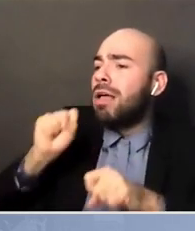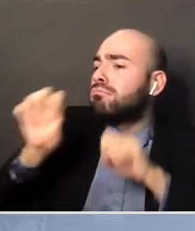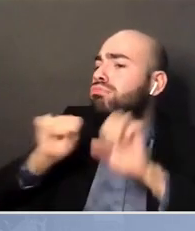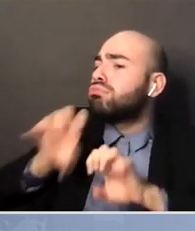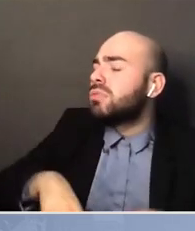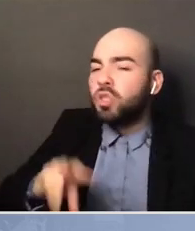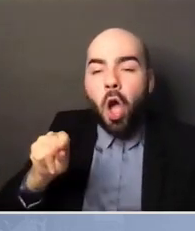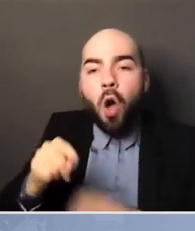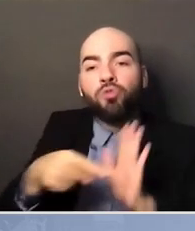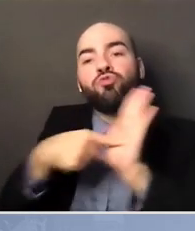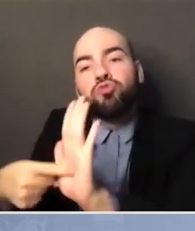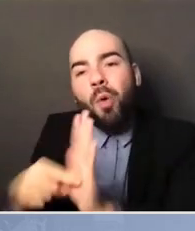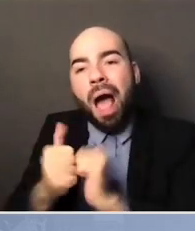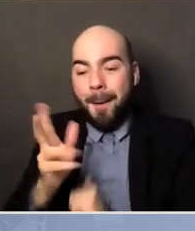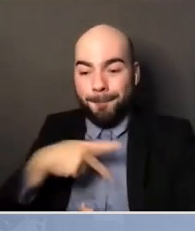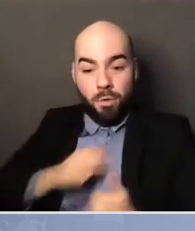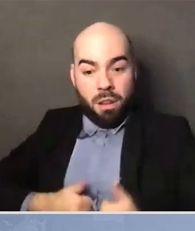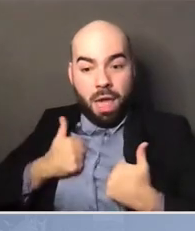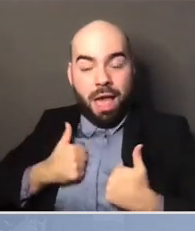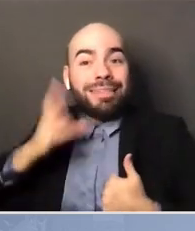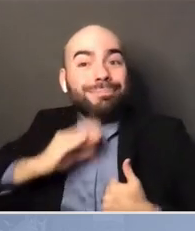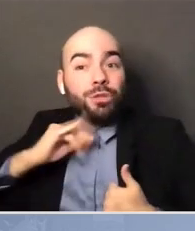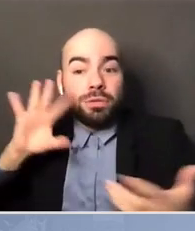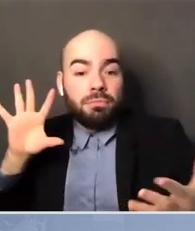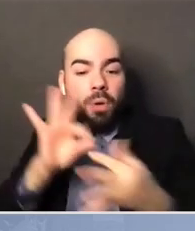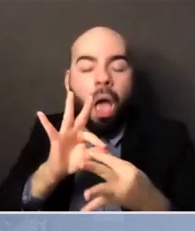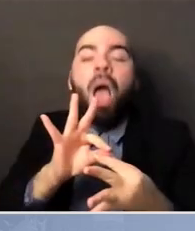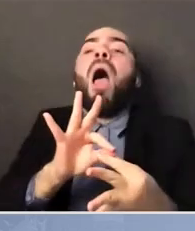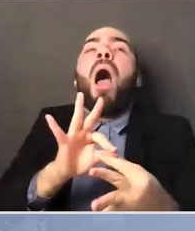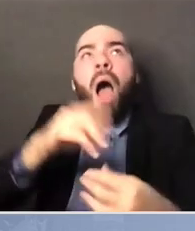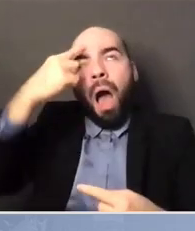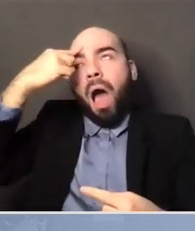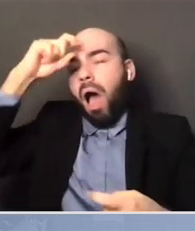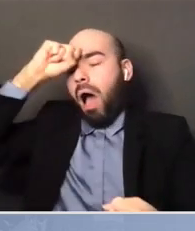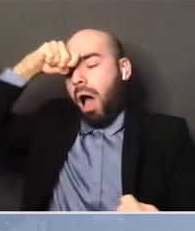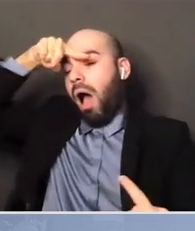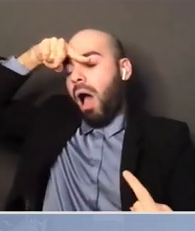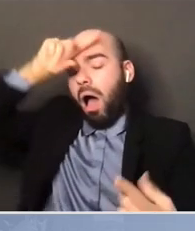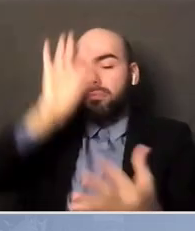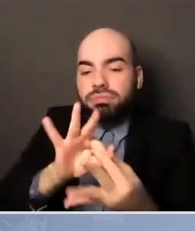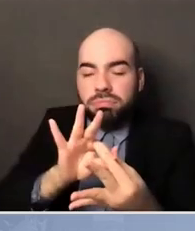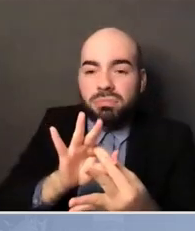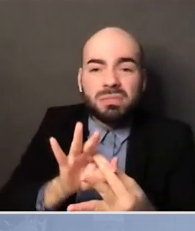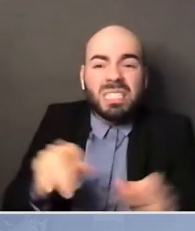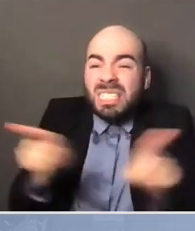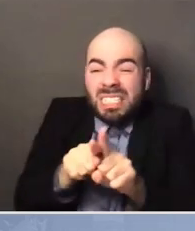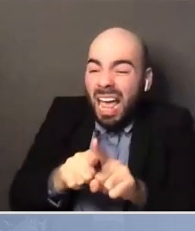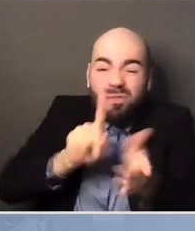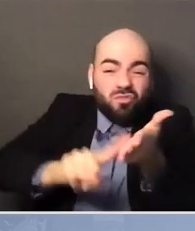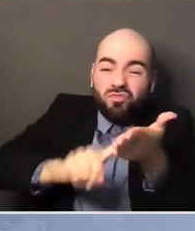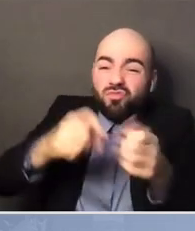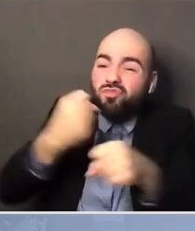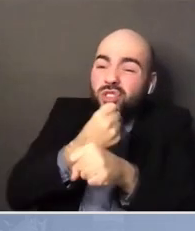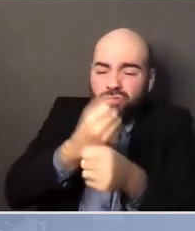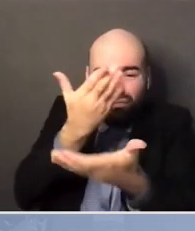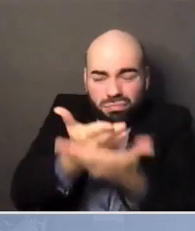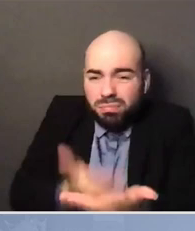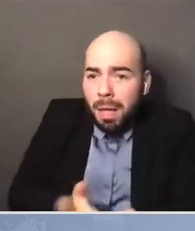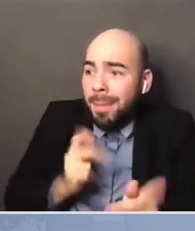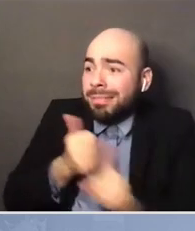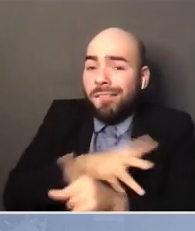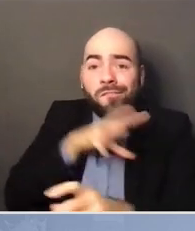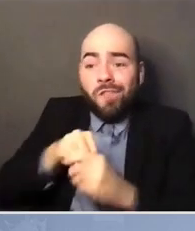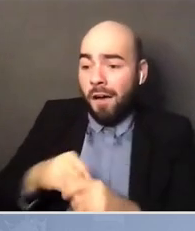if they've participated in something like that when they were younger. So finding excuses